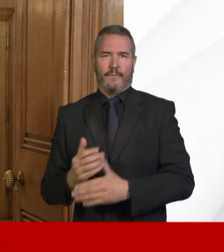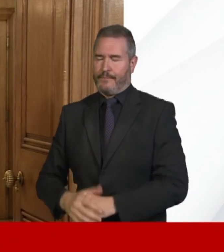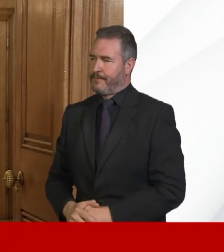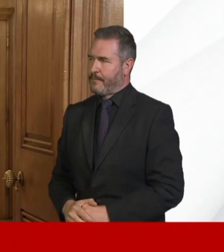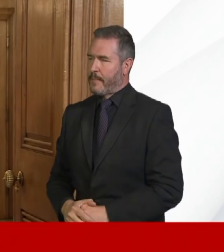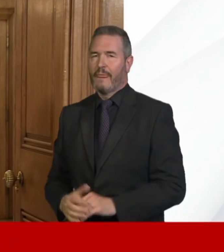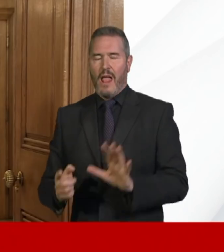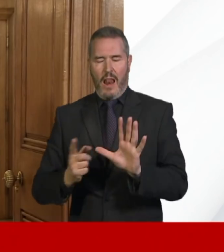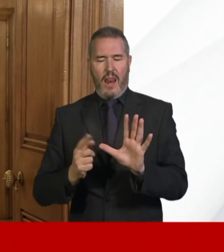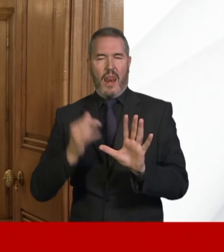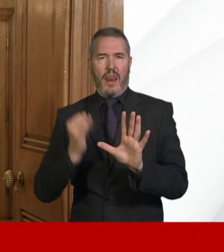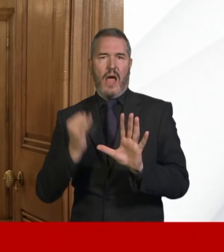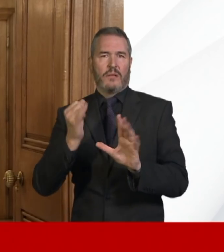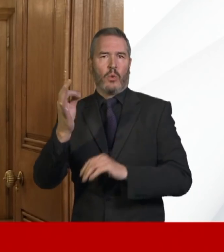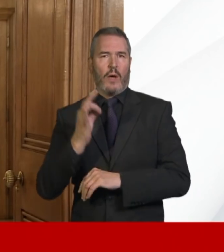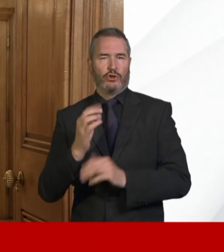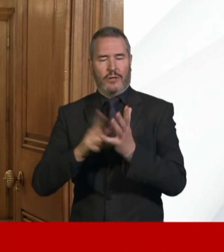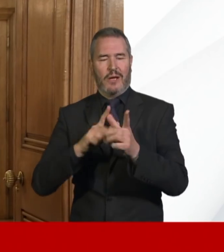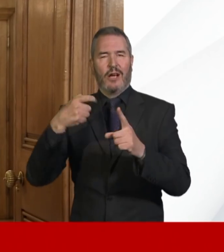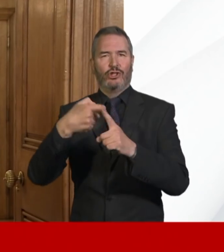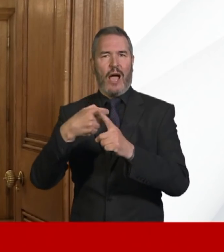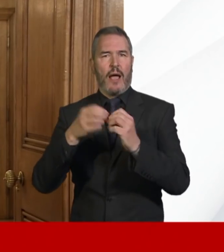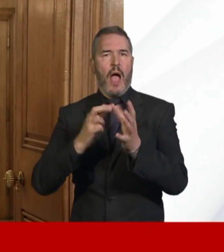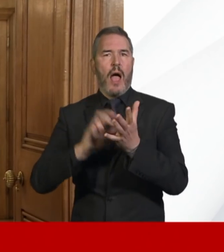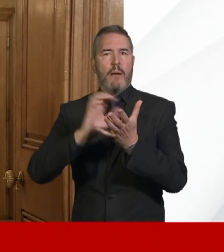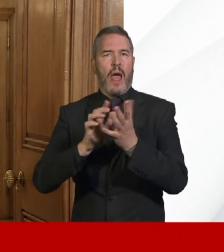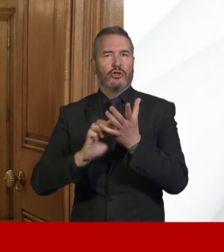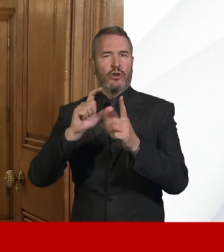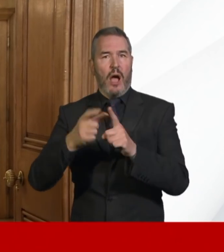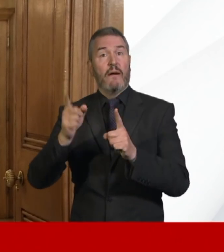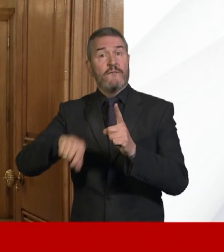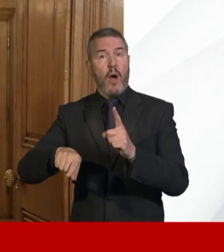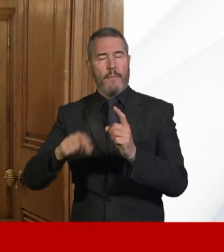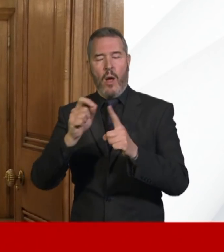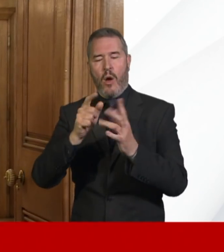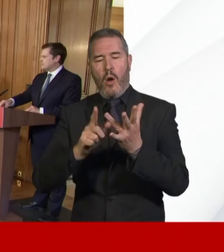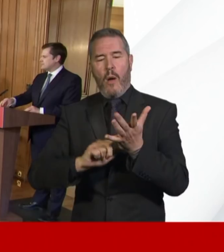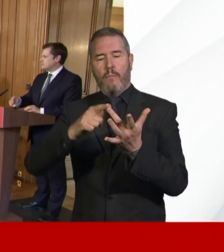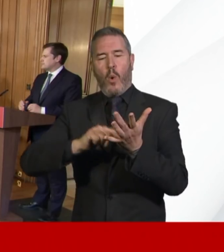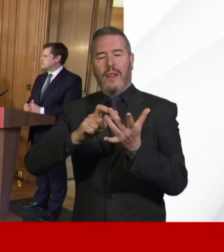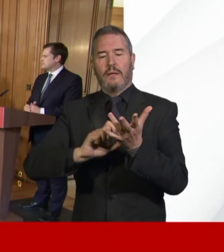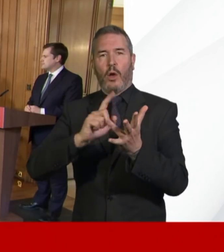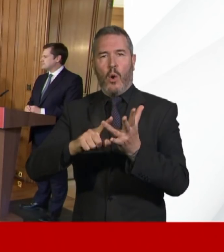last question, which is from Jack Blanchard from Politico. Jack, good afternoon.